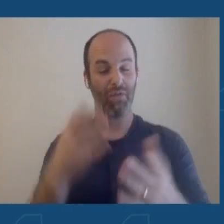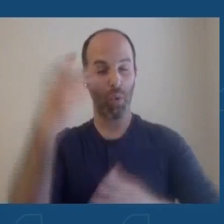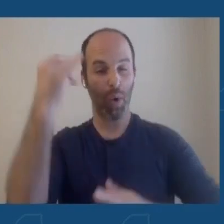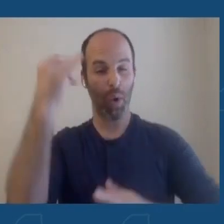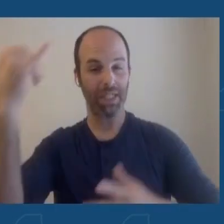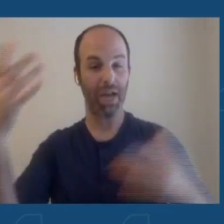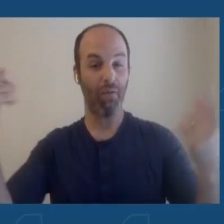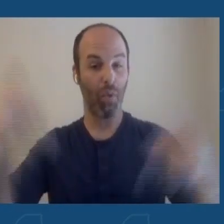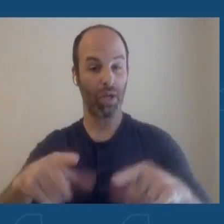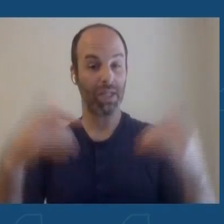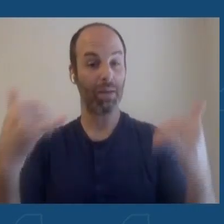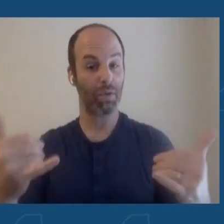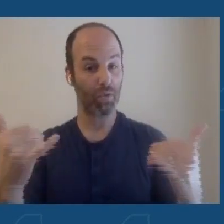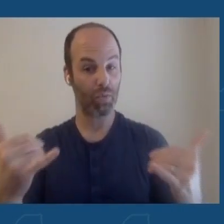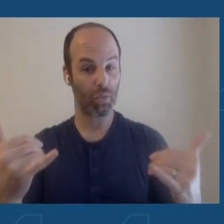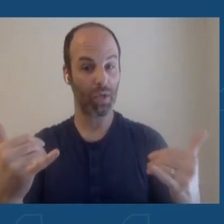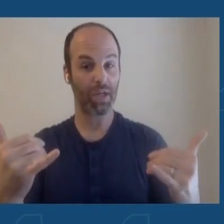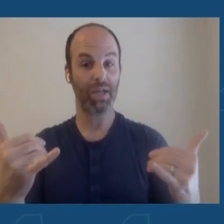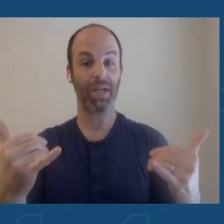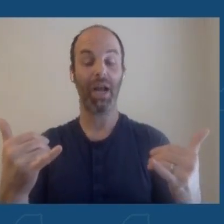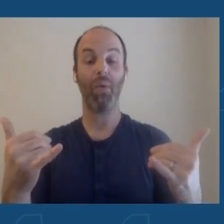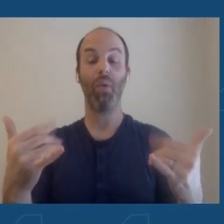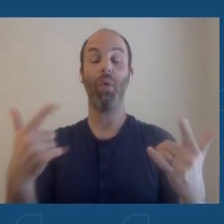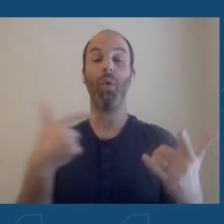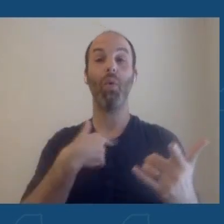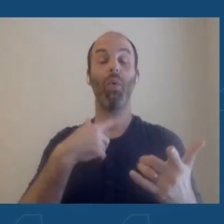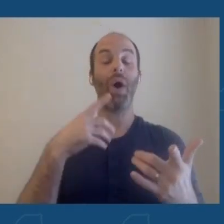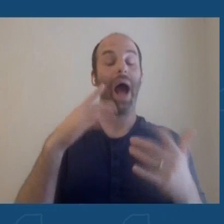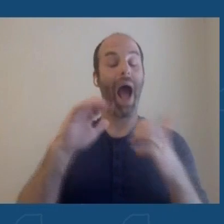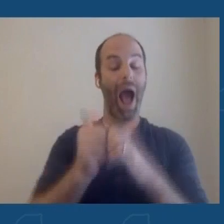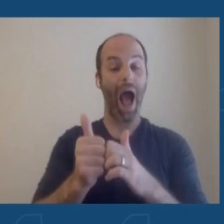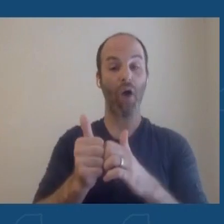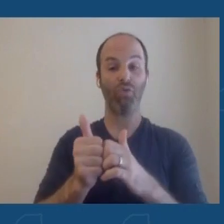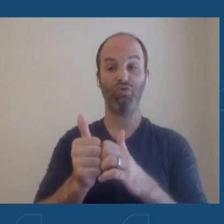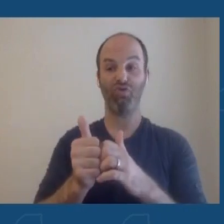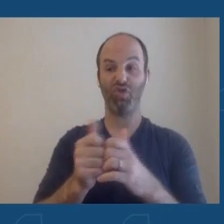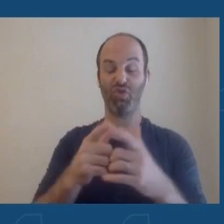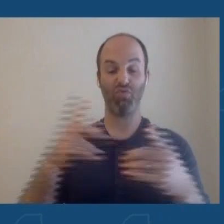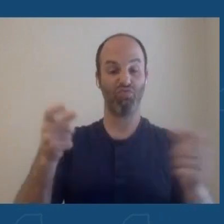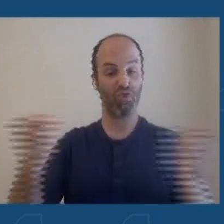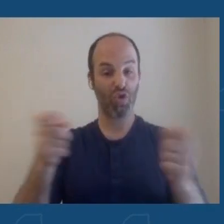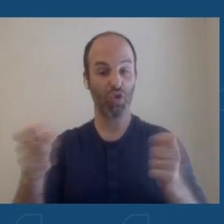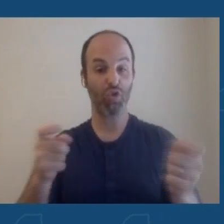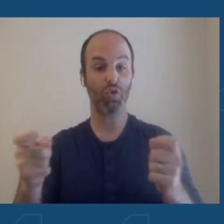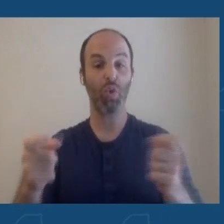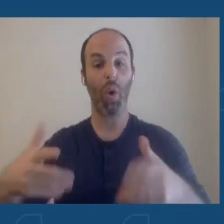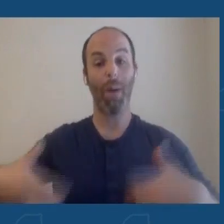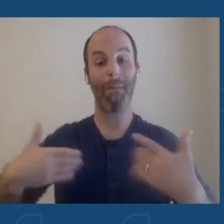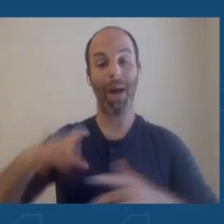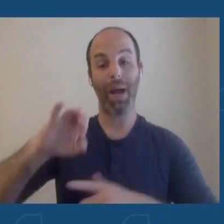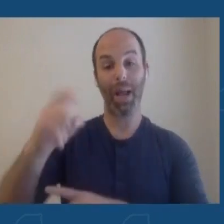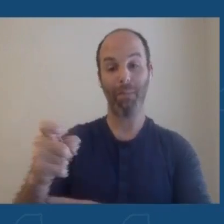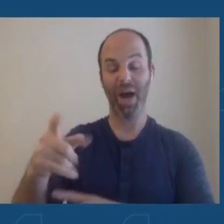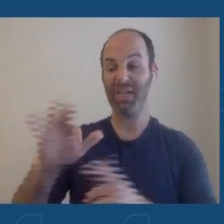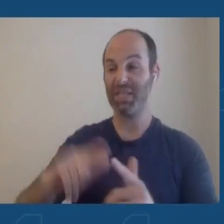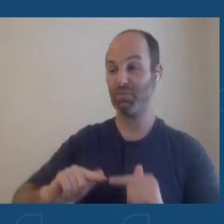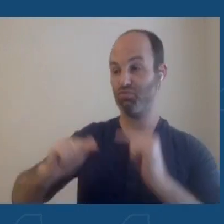thoughts on how to contain monkeypox, I'm going to turn it over to Dr. Bassett first. So, Dr. Bassett.